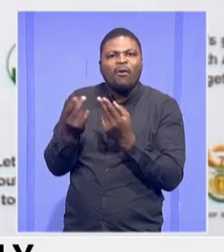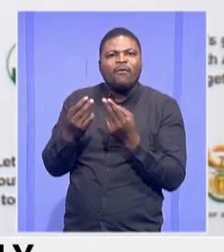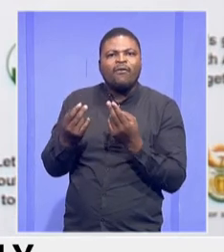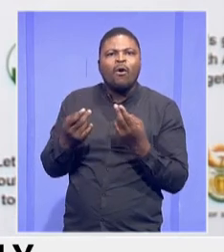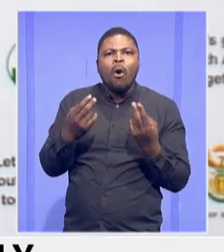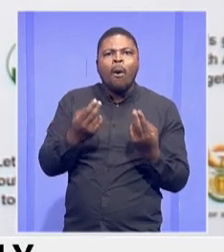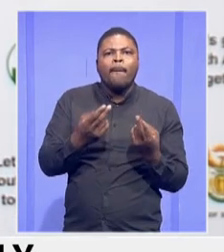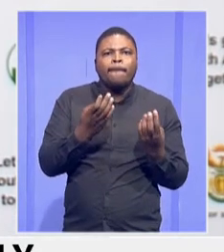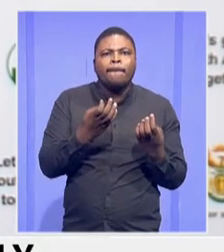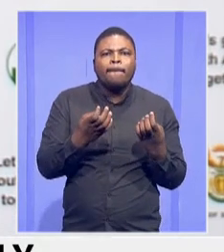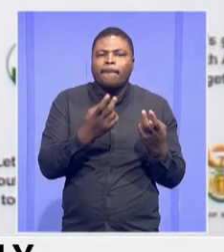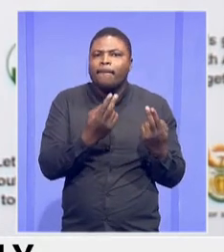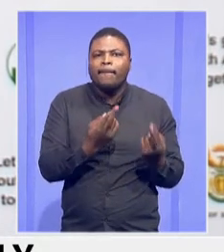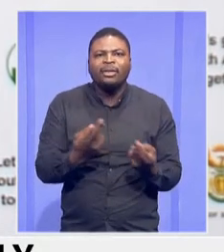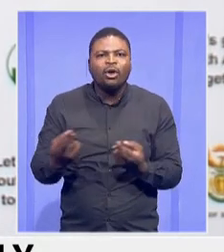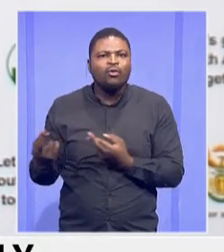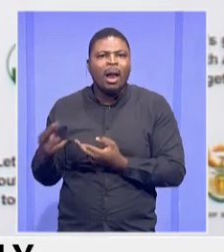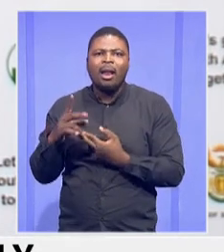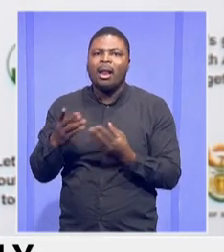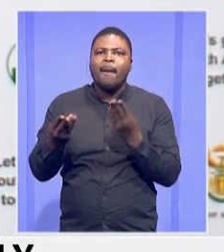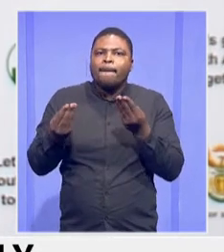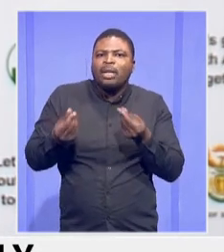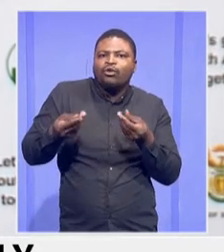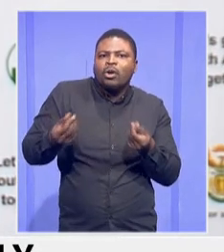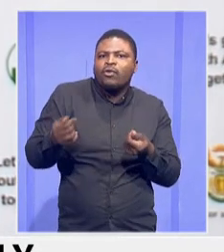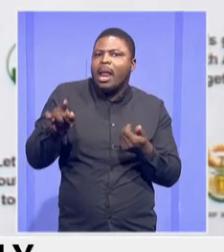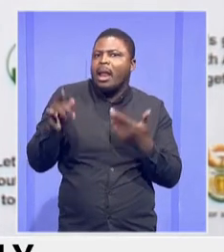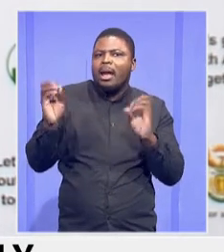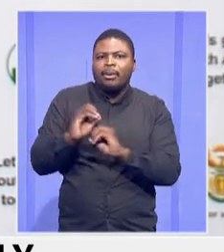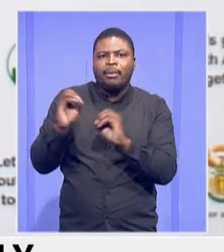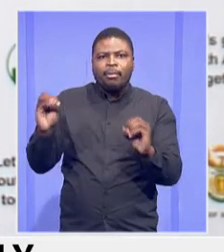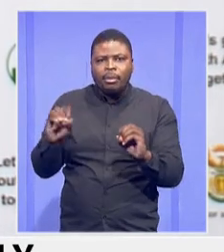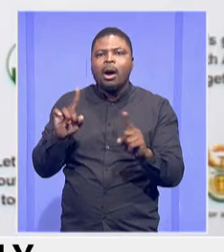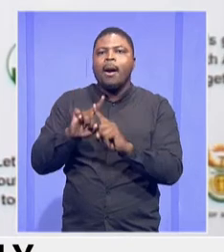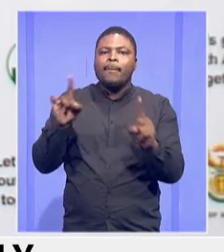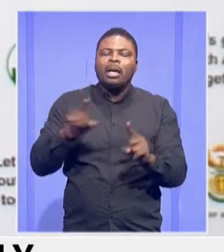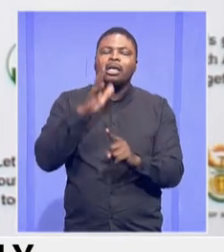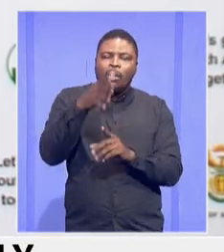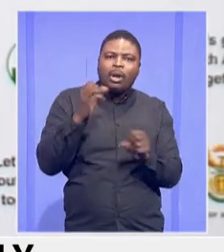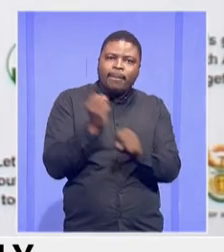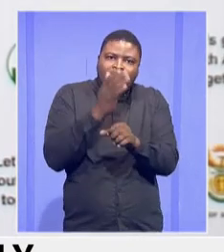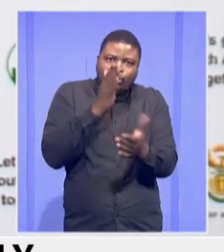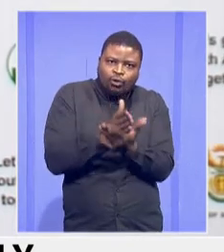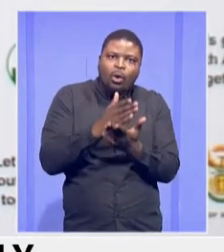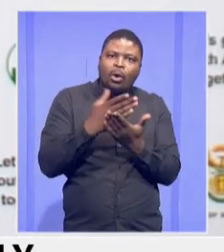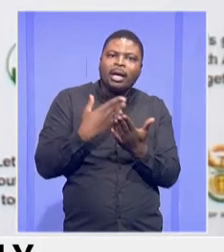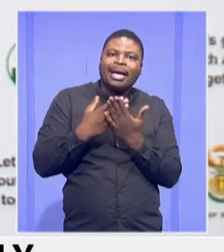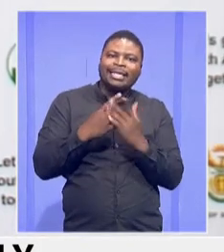to resolve that, and they are working flat out even during the weekends to make sure that we meet our target.